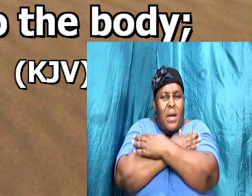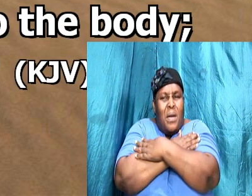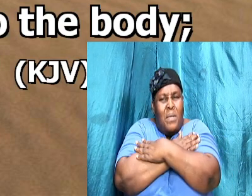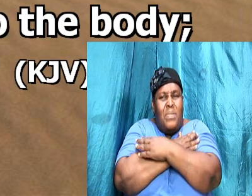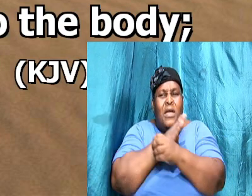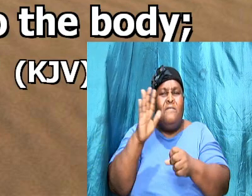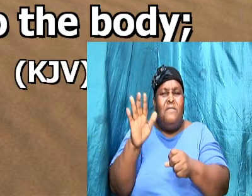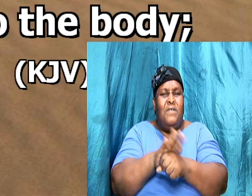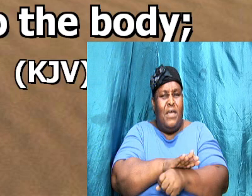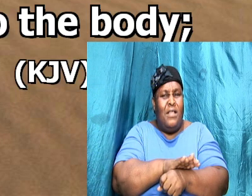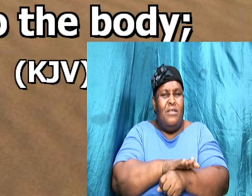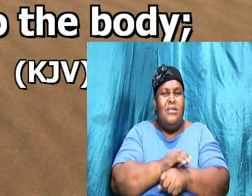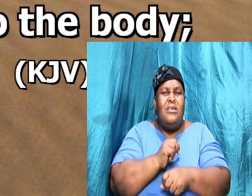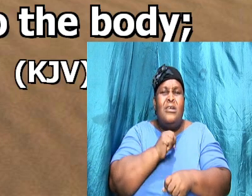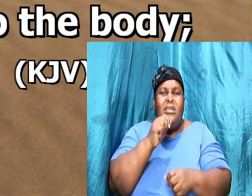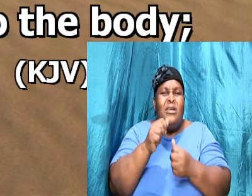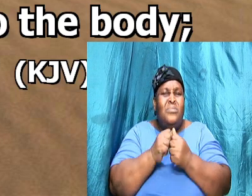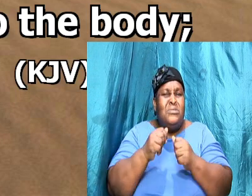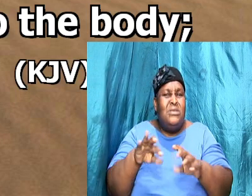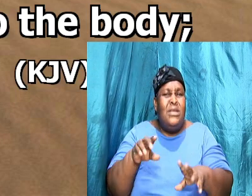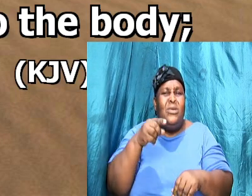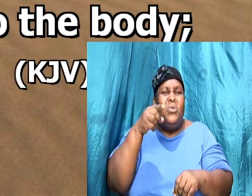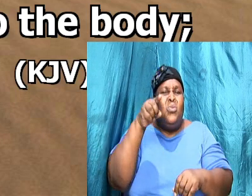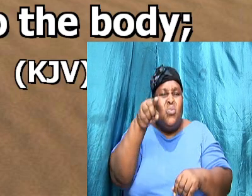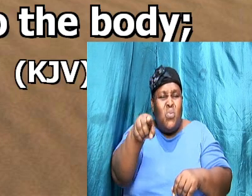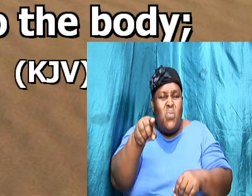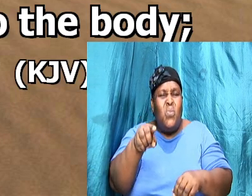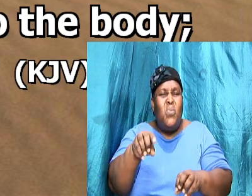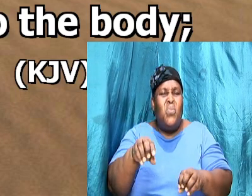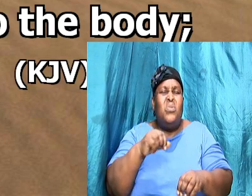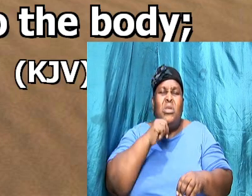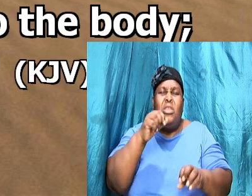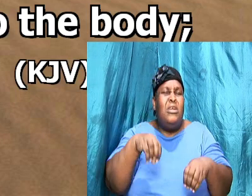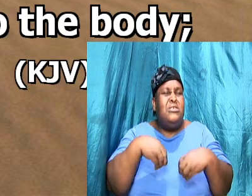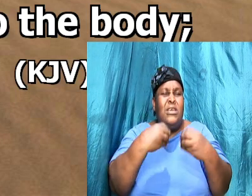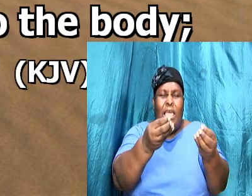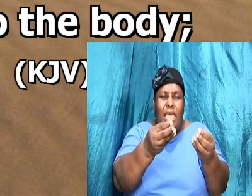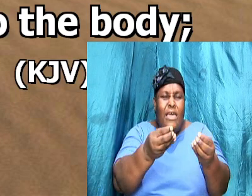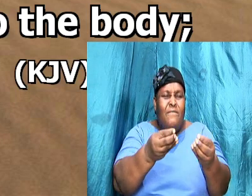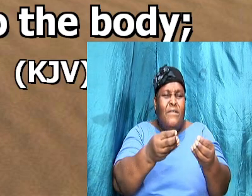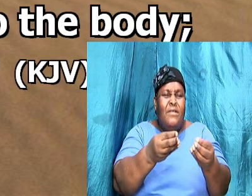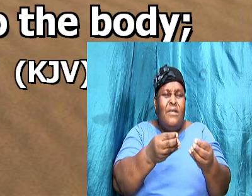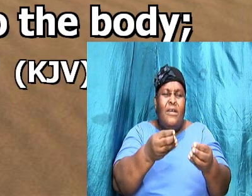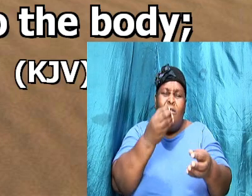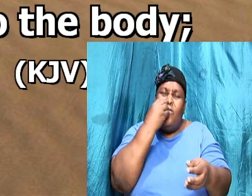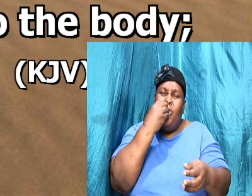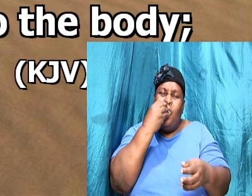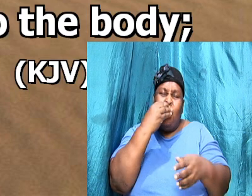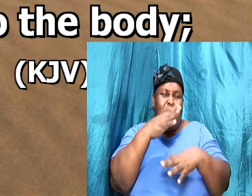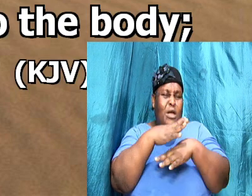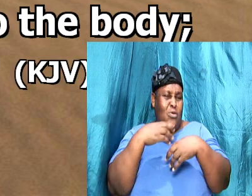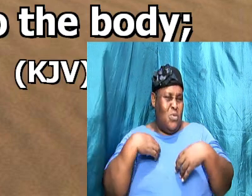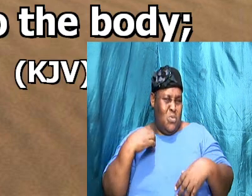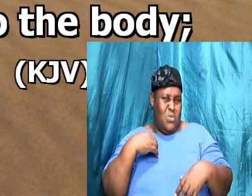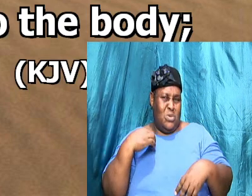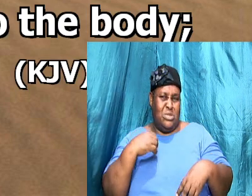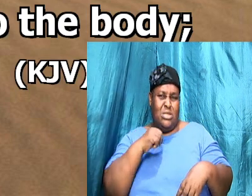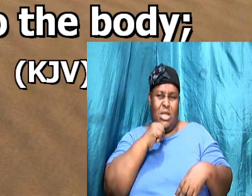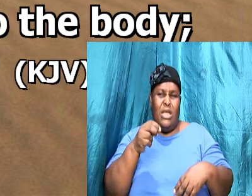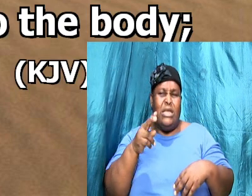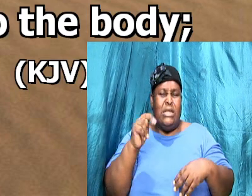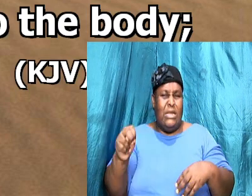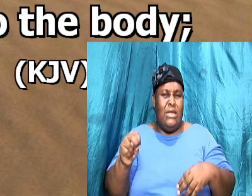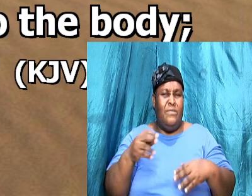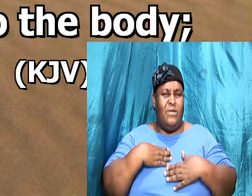fill not with standing he give them not those things which are needful to the body what